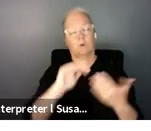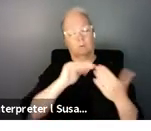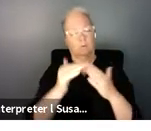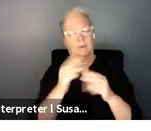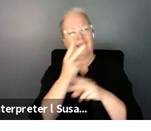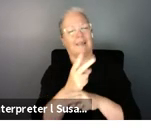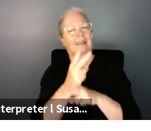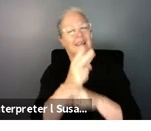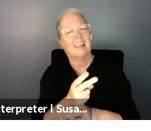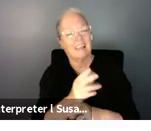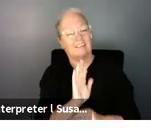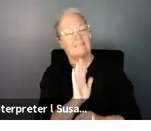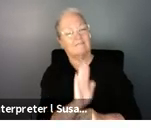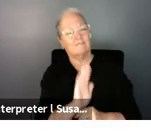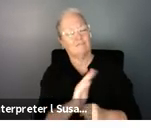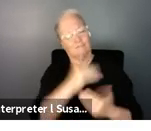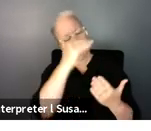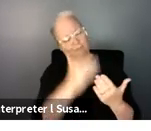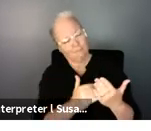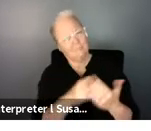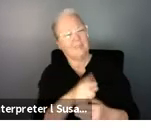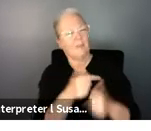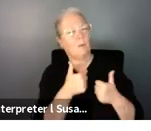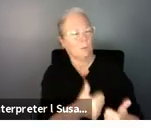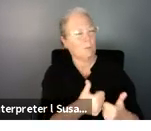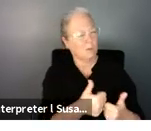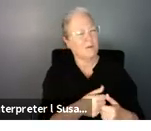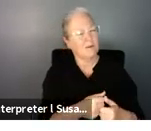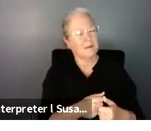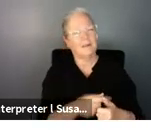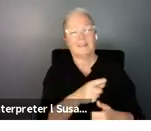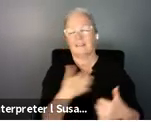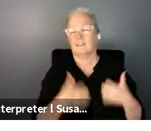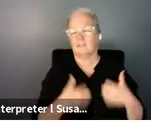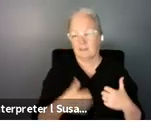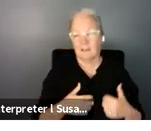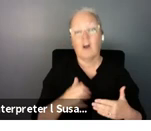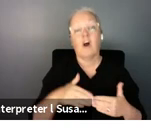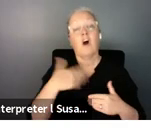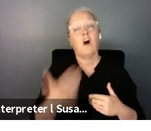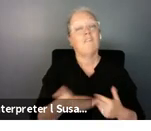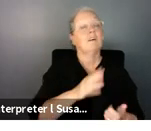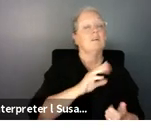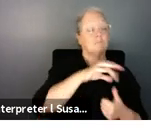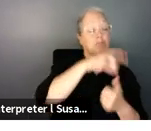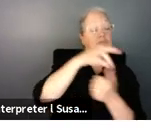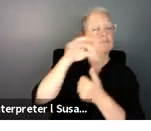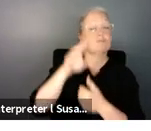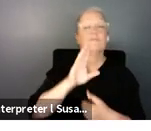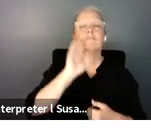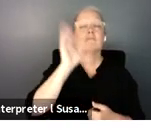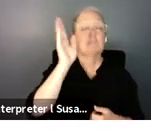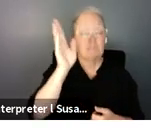um a reminder to everyone that we're going to have a q a session after all the guest speakers tonight we're on to our lucky last